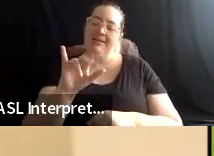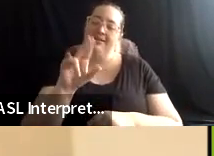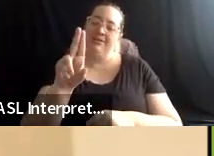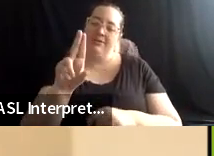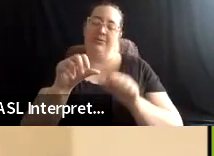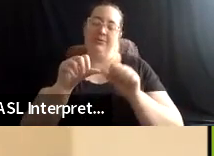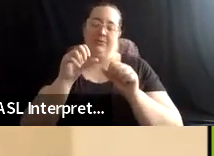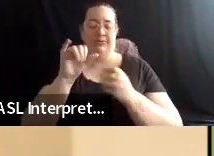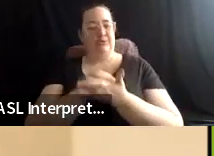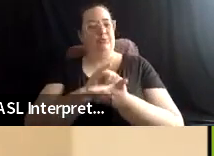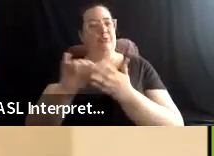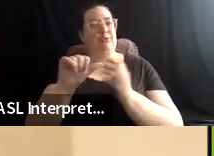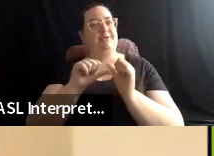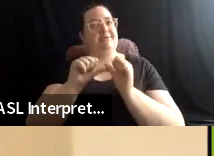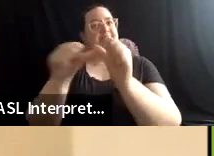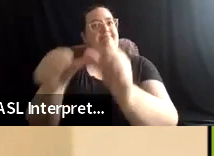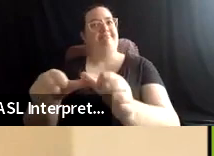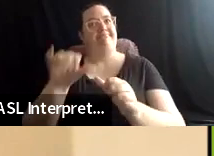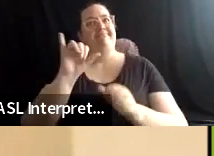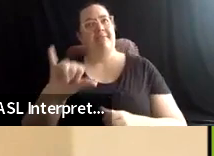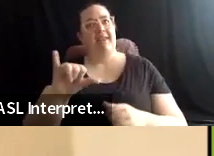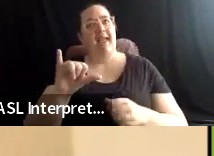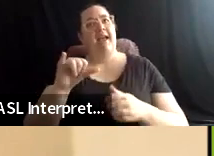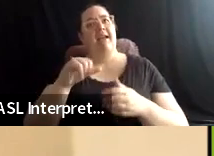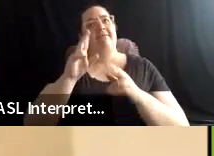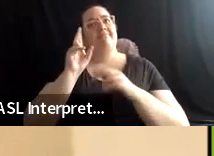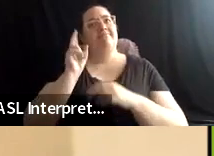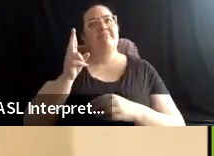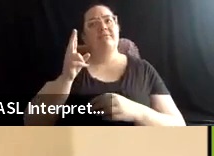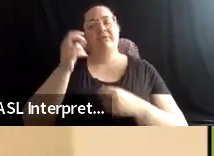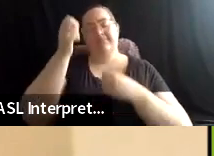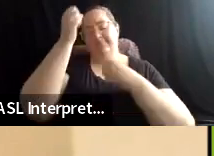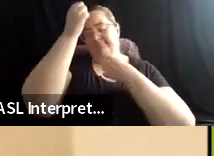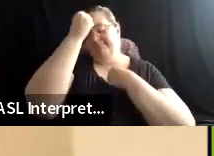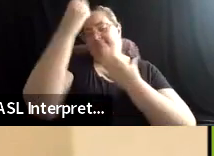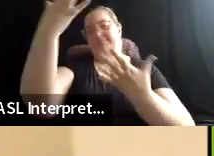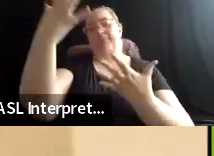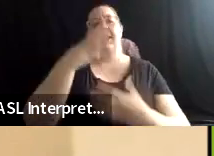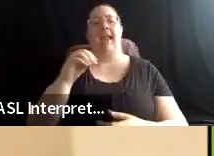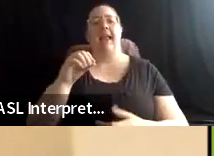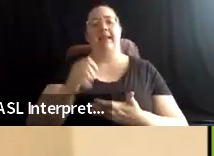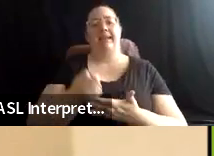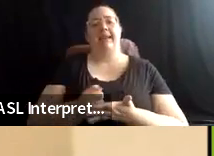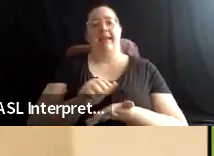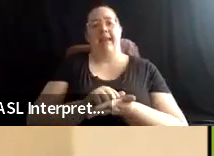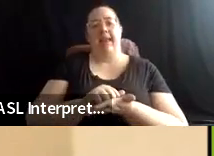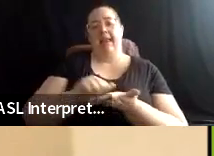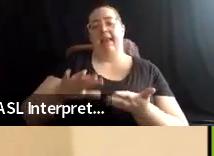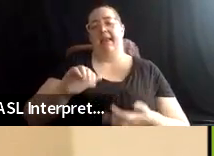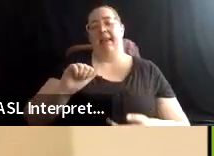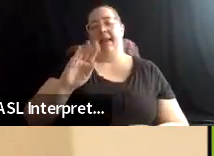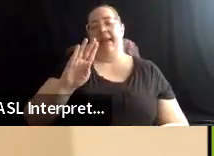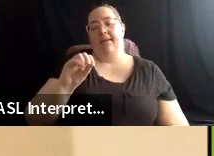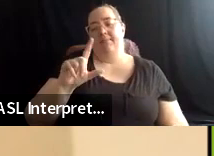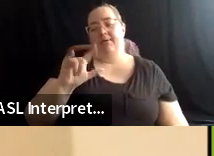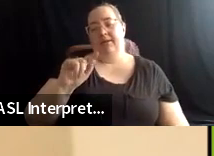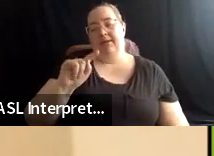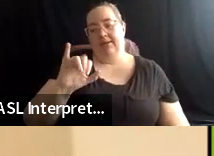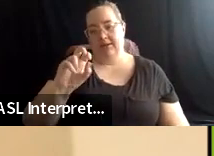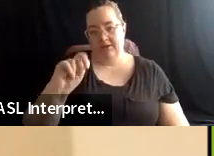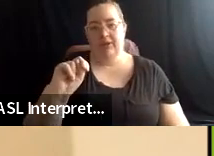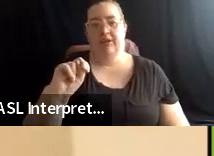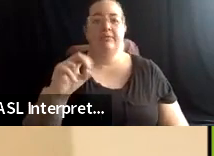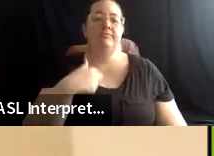of decolonial projects and abolition. I work for Enrich, which is the equity for indigenous research